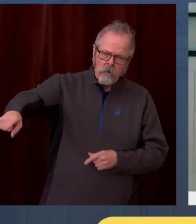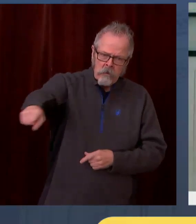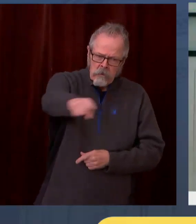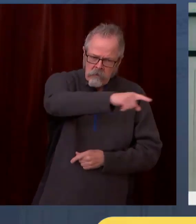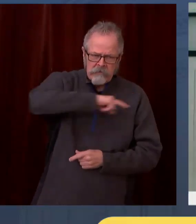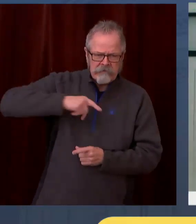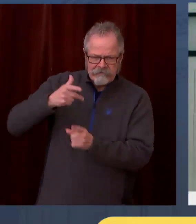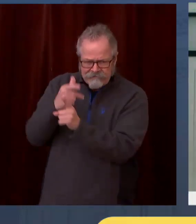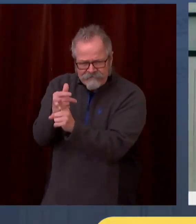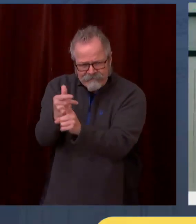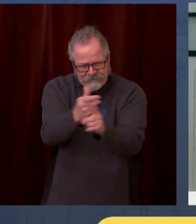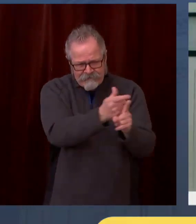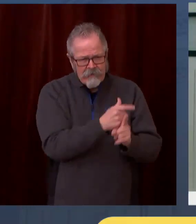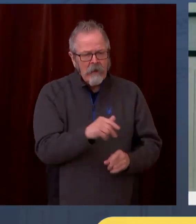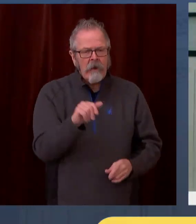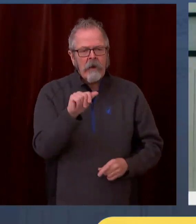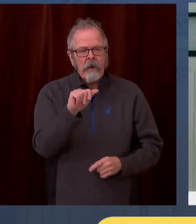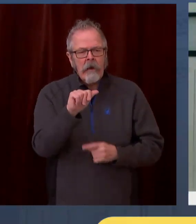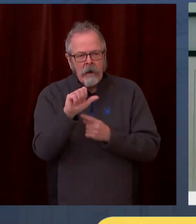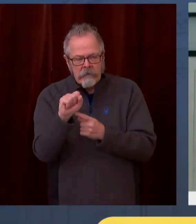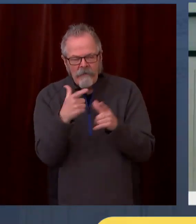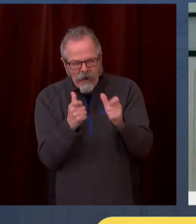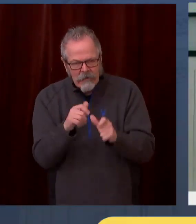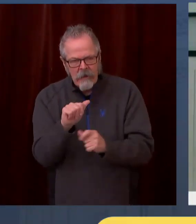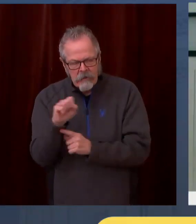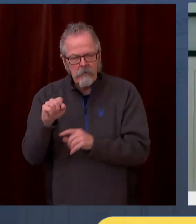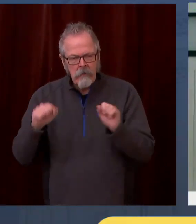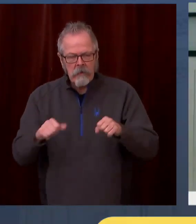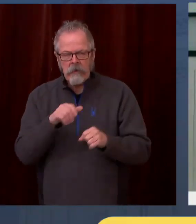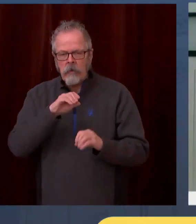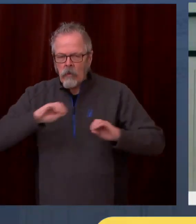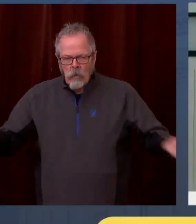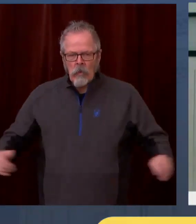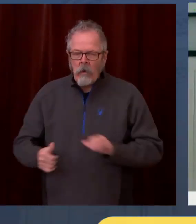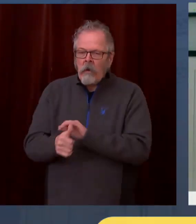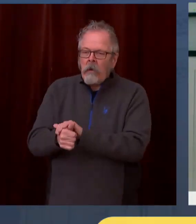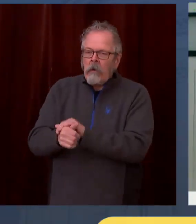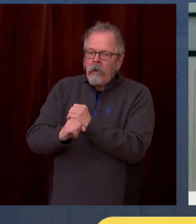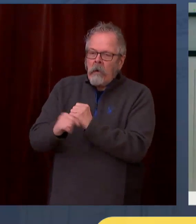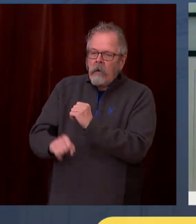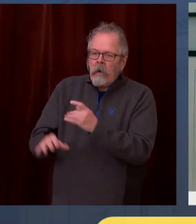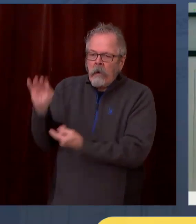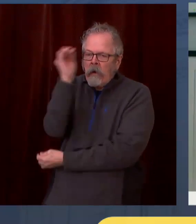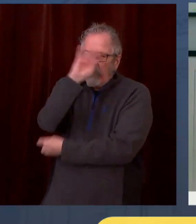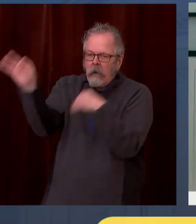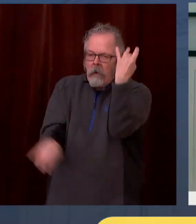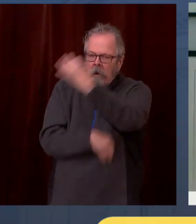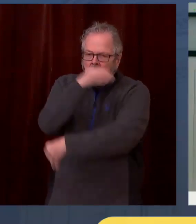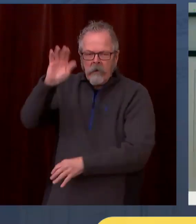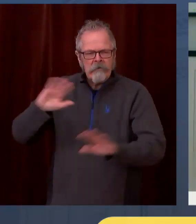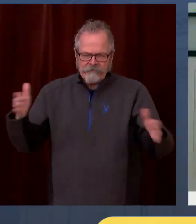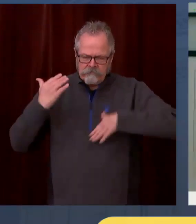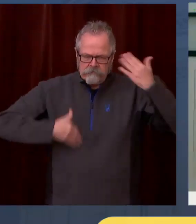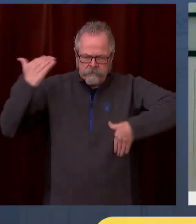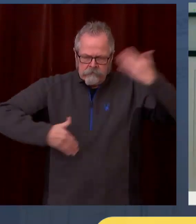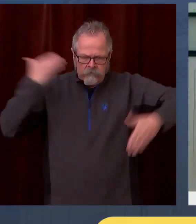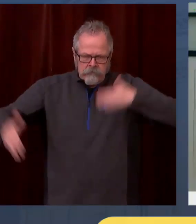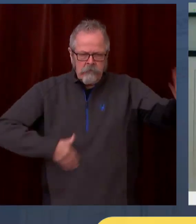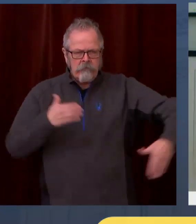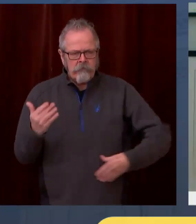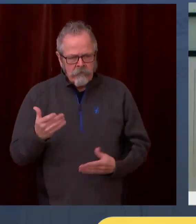the public's feedback on the work we're doing, because ultimately, if we're not serving you, we're not doing our job.